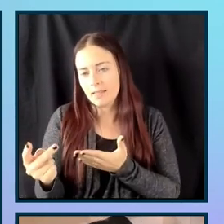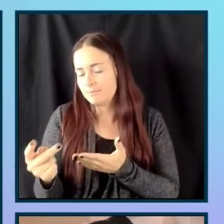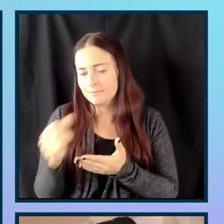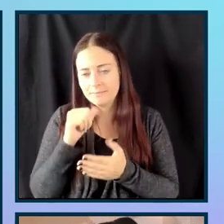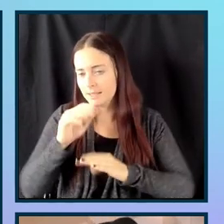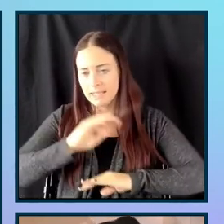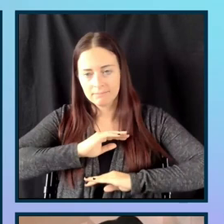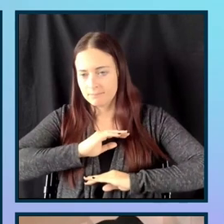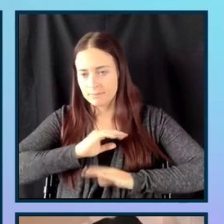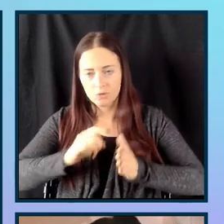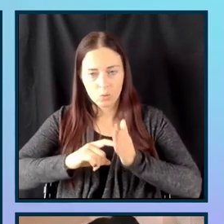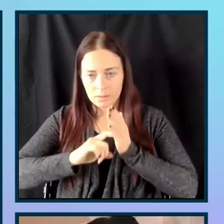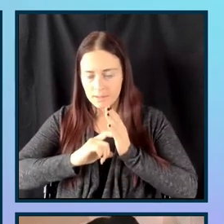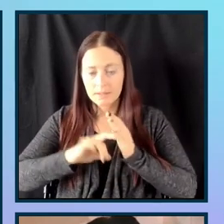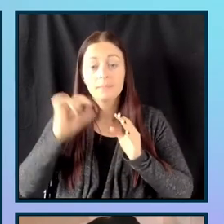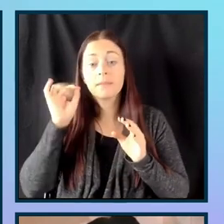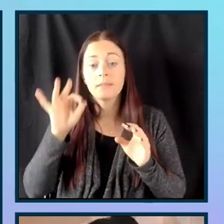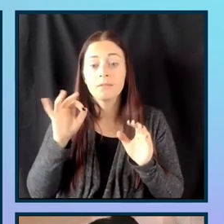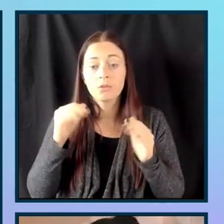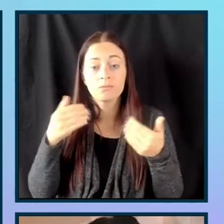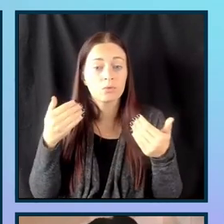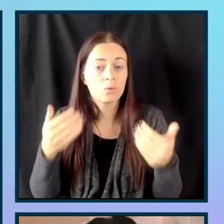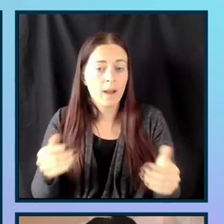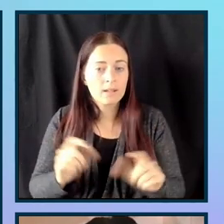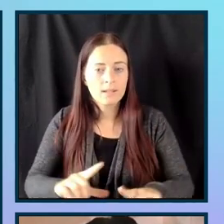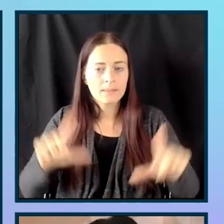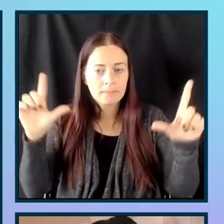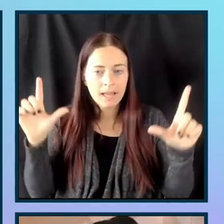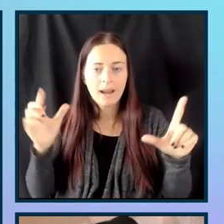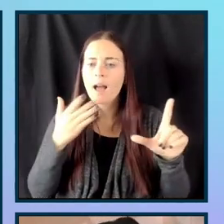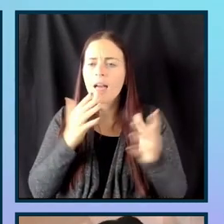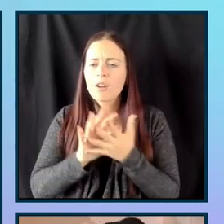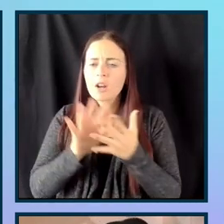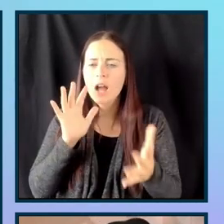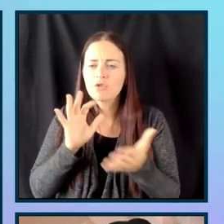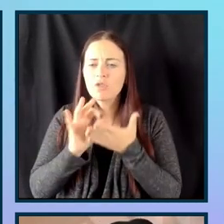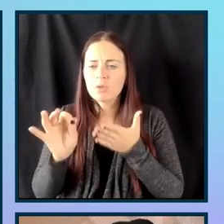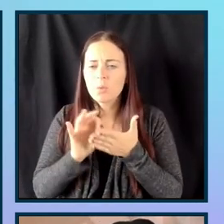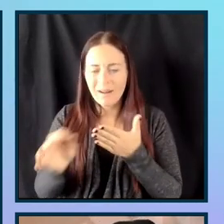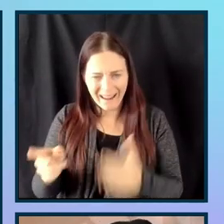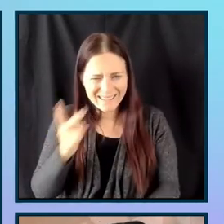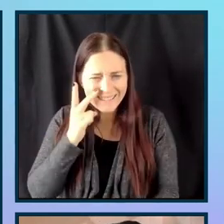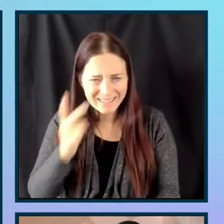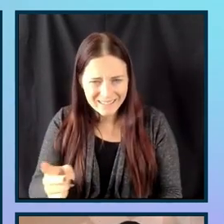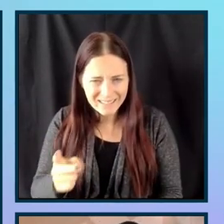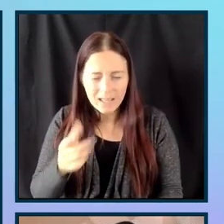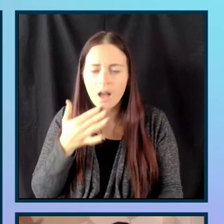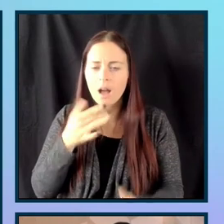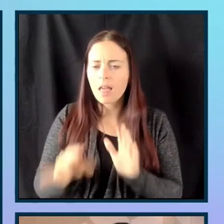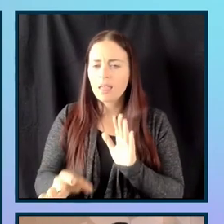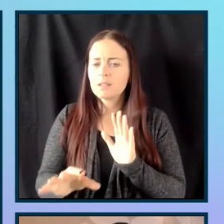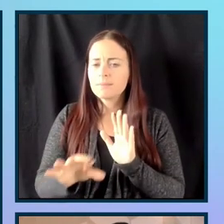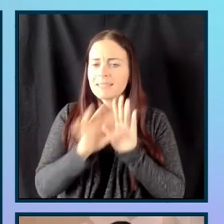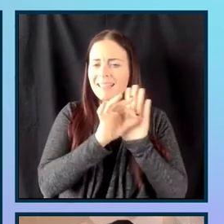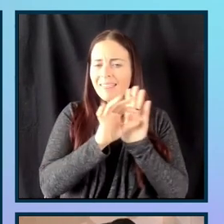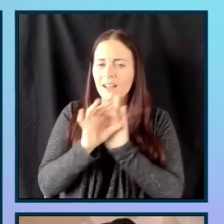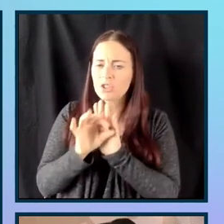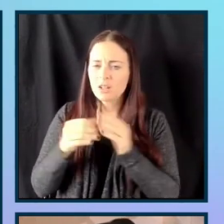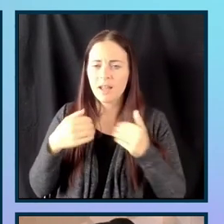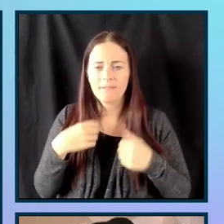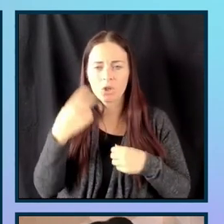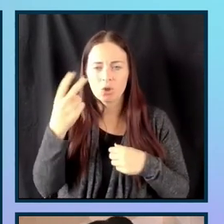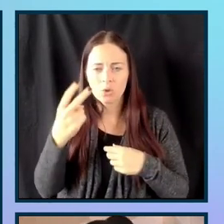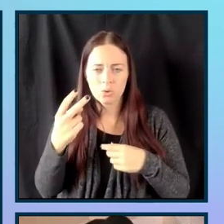I go ahead and expand that color contrast score, I do see that in the color selection, I get two lines, right?